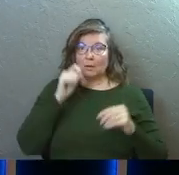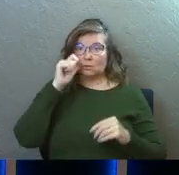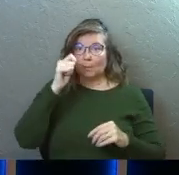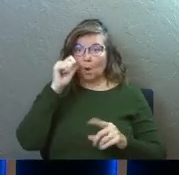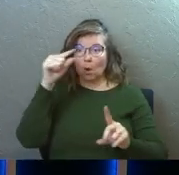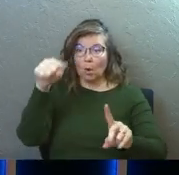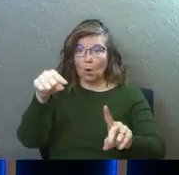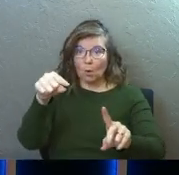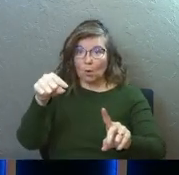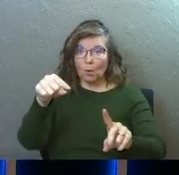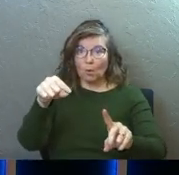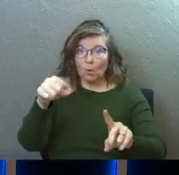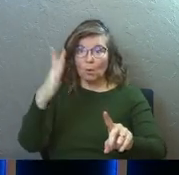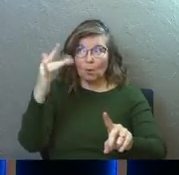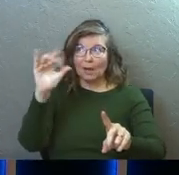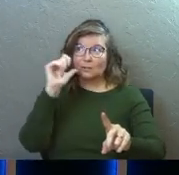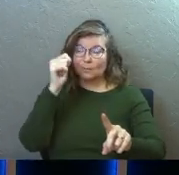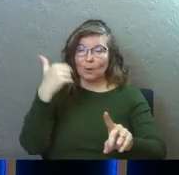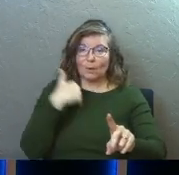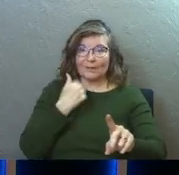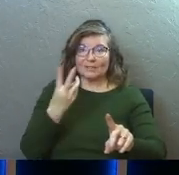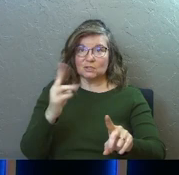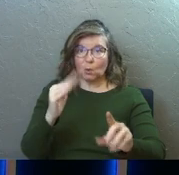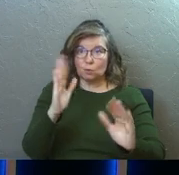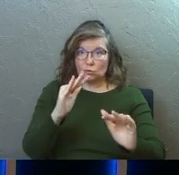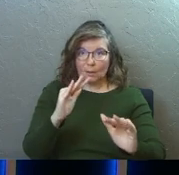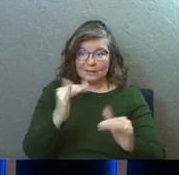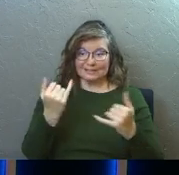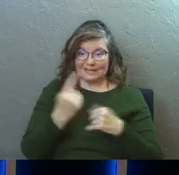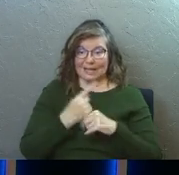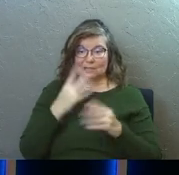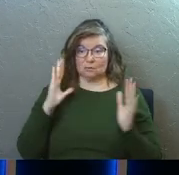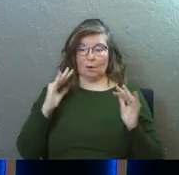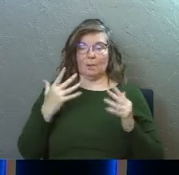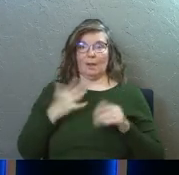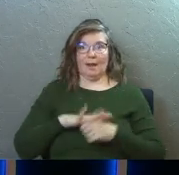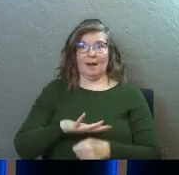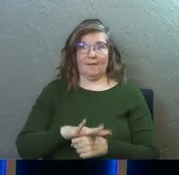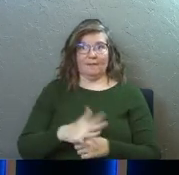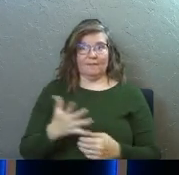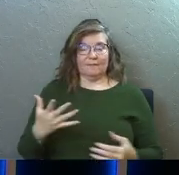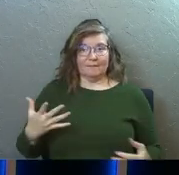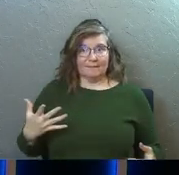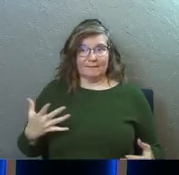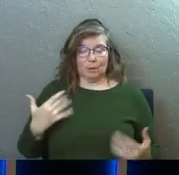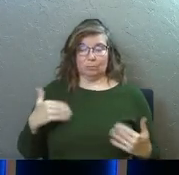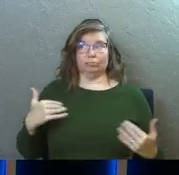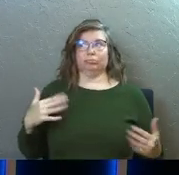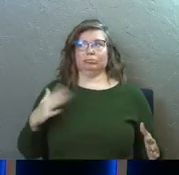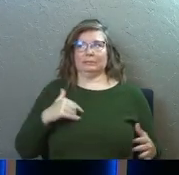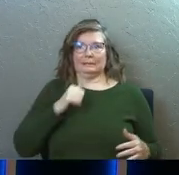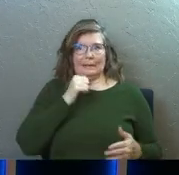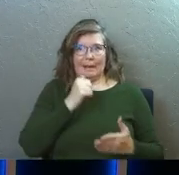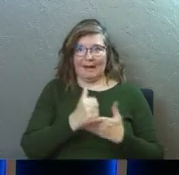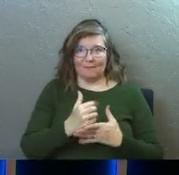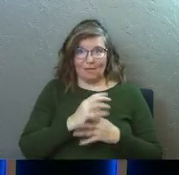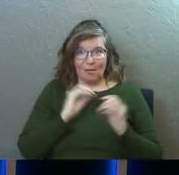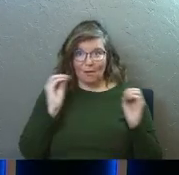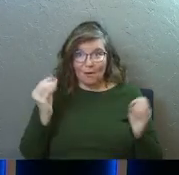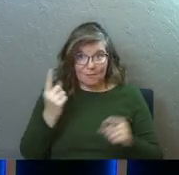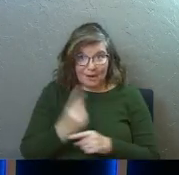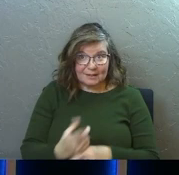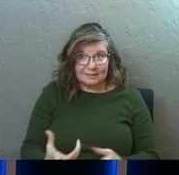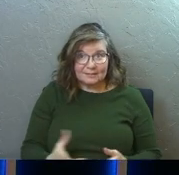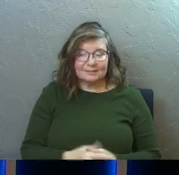will bring its own worries. It felt like Jesus was like, don't worry about tomorrow. Today is already trash, man. You know, it's like, oh, this is not helpful at all,